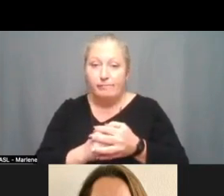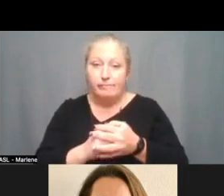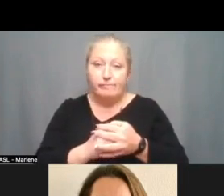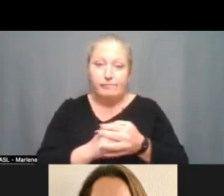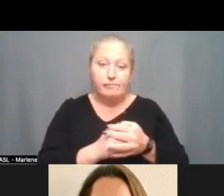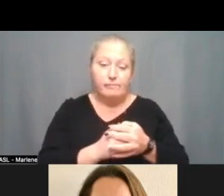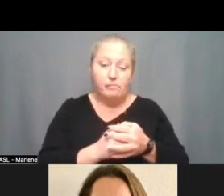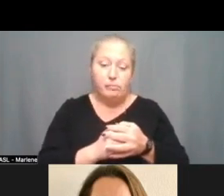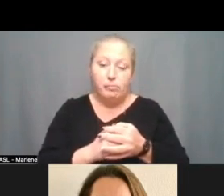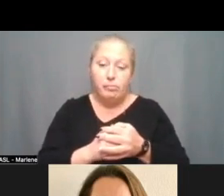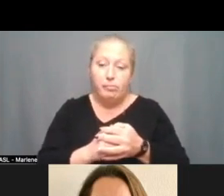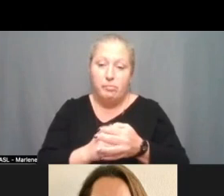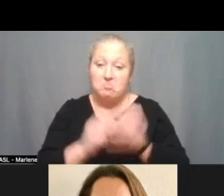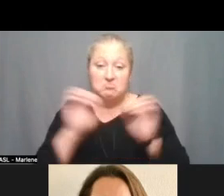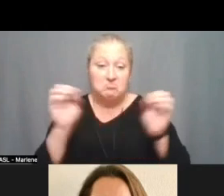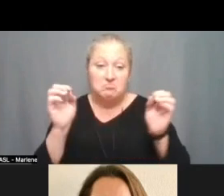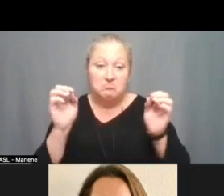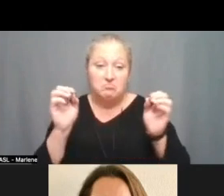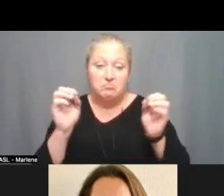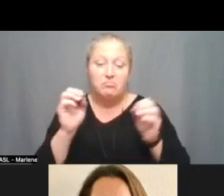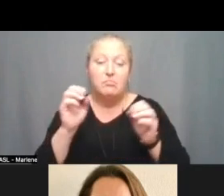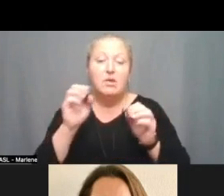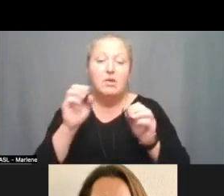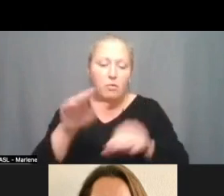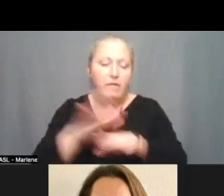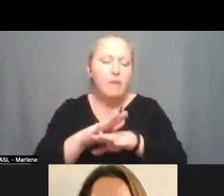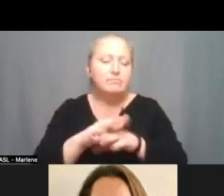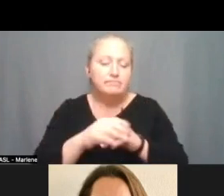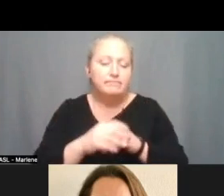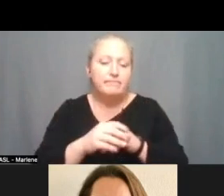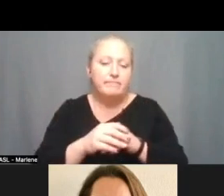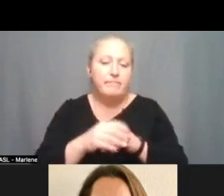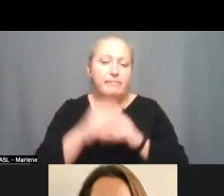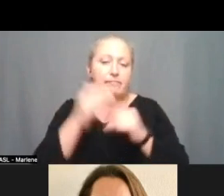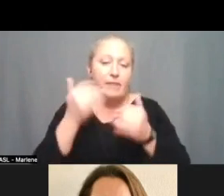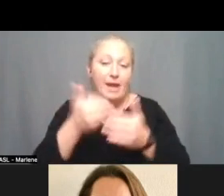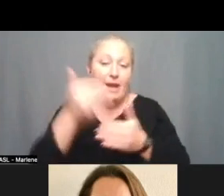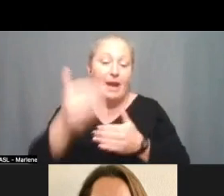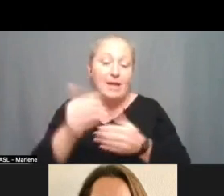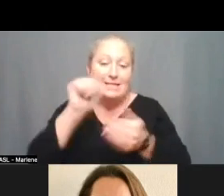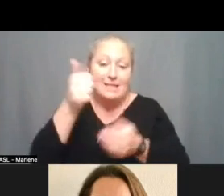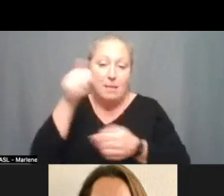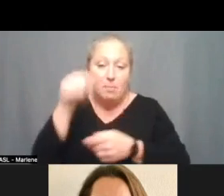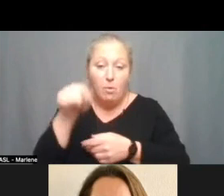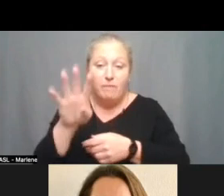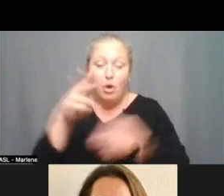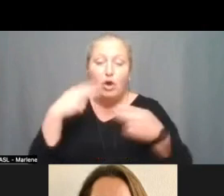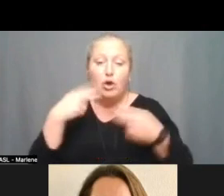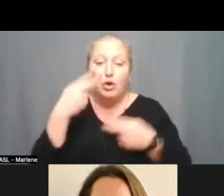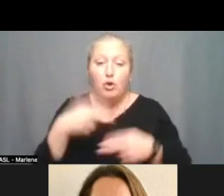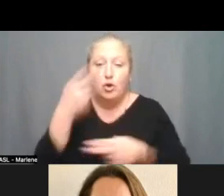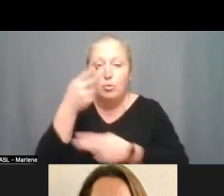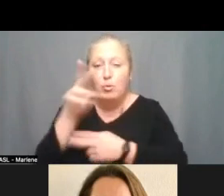okay i'm seeing none so we can move on this next item is 10.4 human resources update